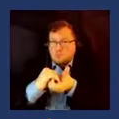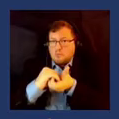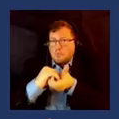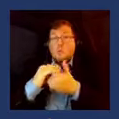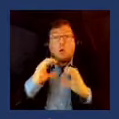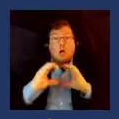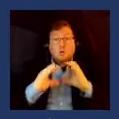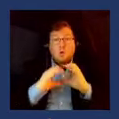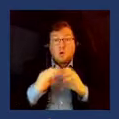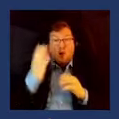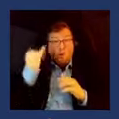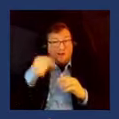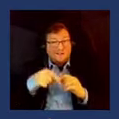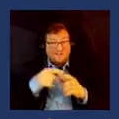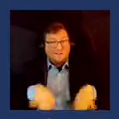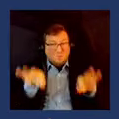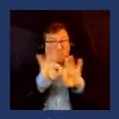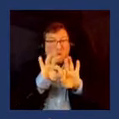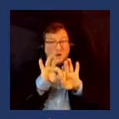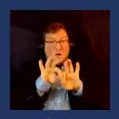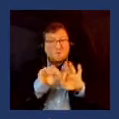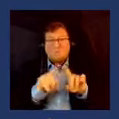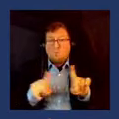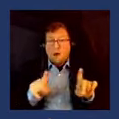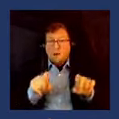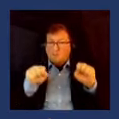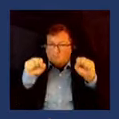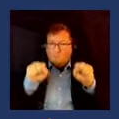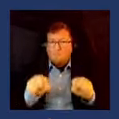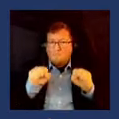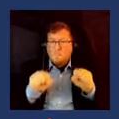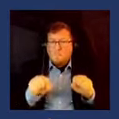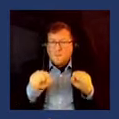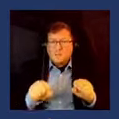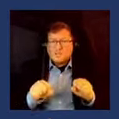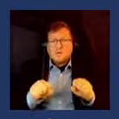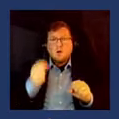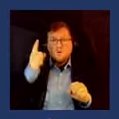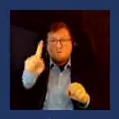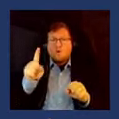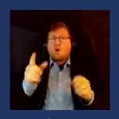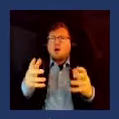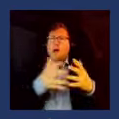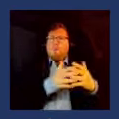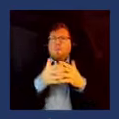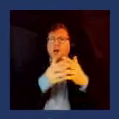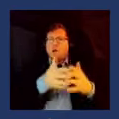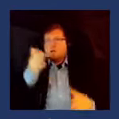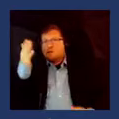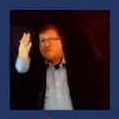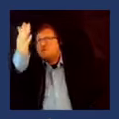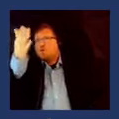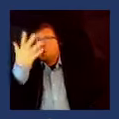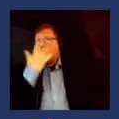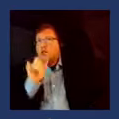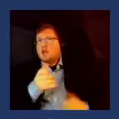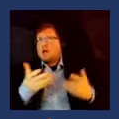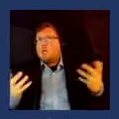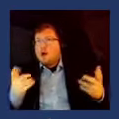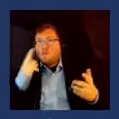the real possibilities of of what America can do on health jobs and justice when